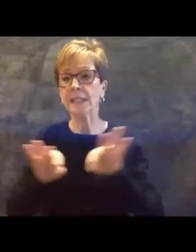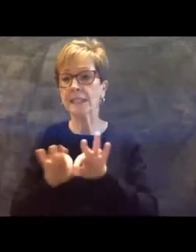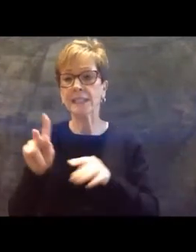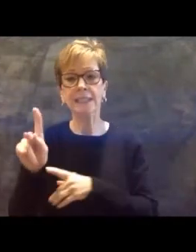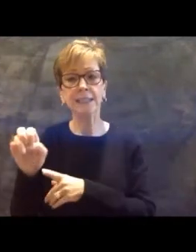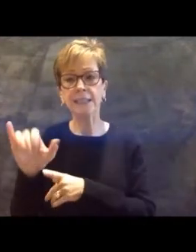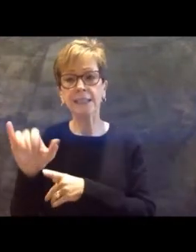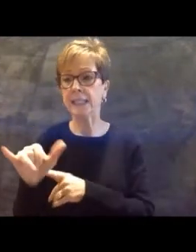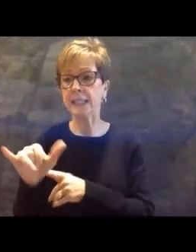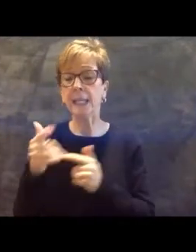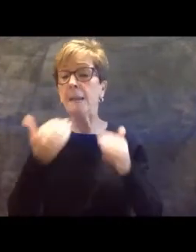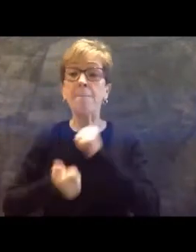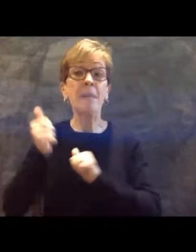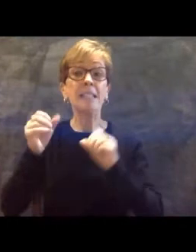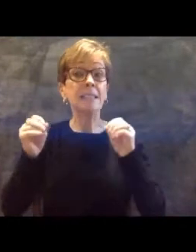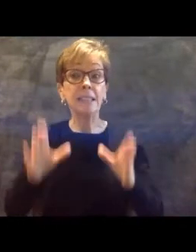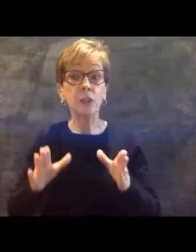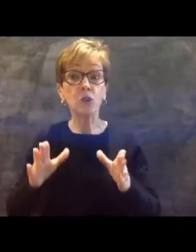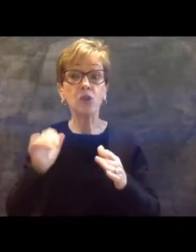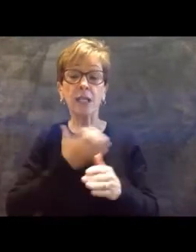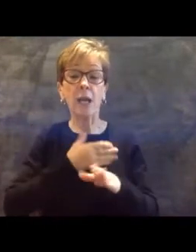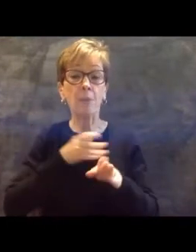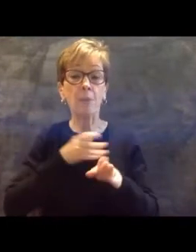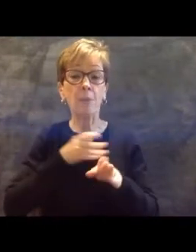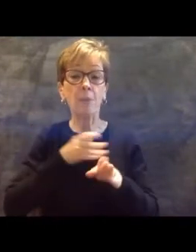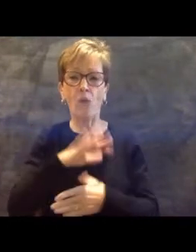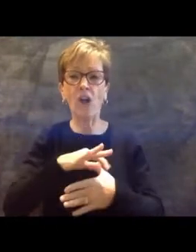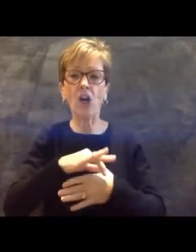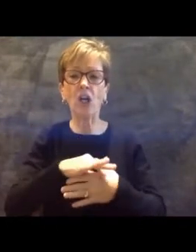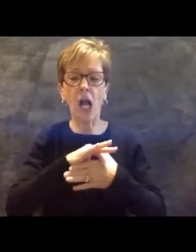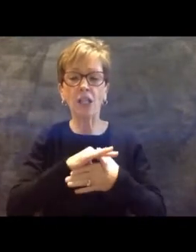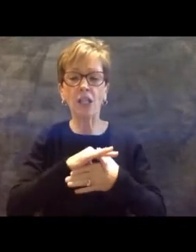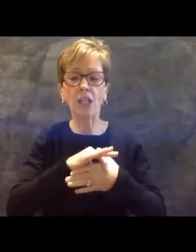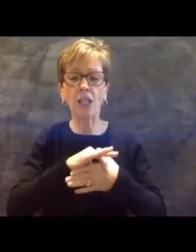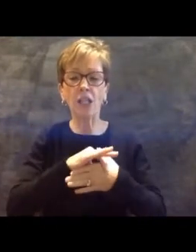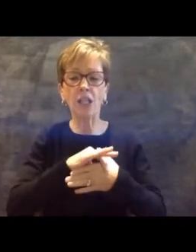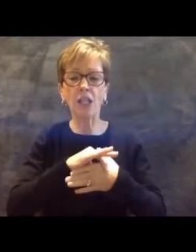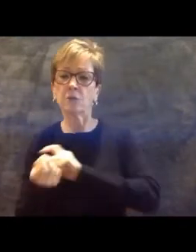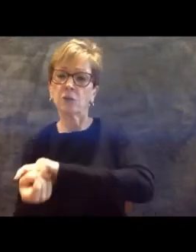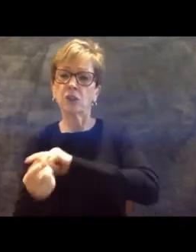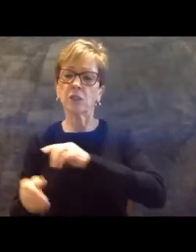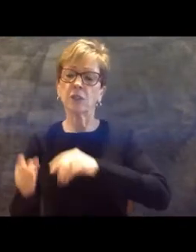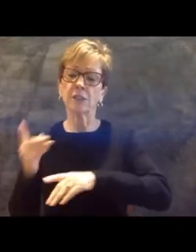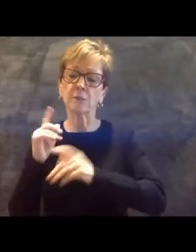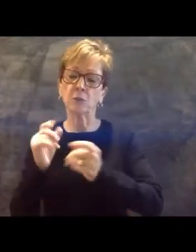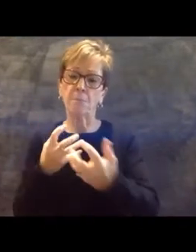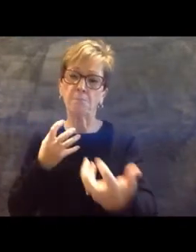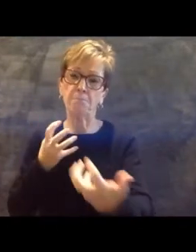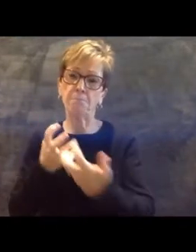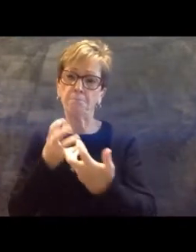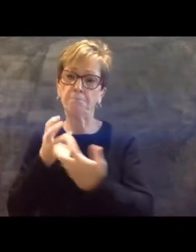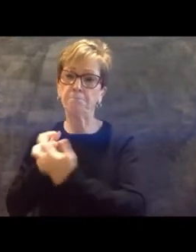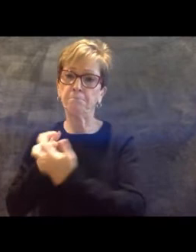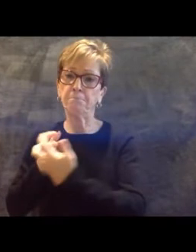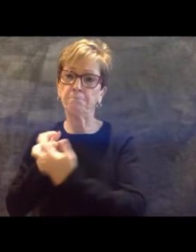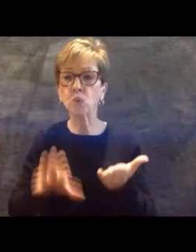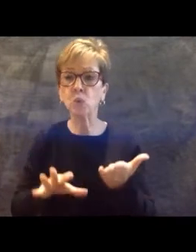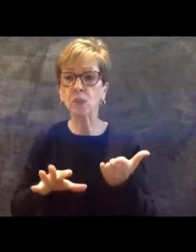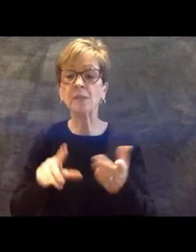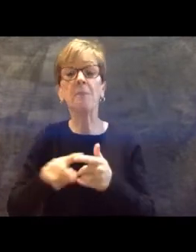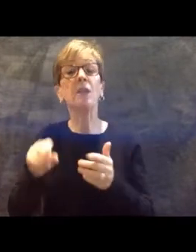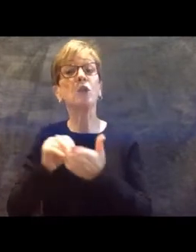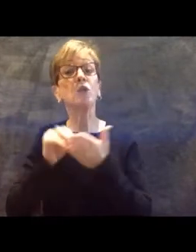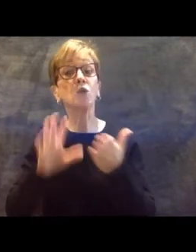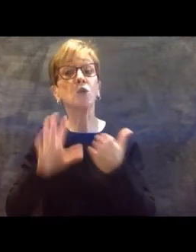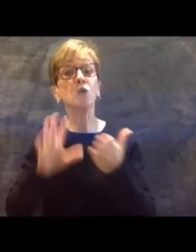in our profession know their content. They know what changes or interventions they need to apply, but their students, I think, will tell you what made them great